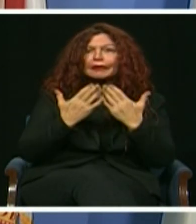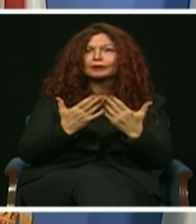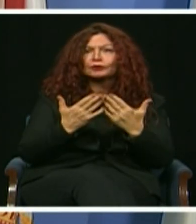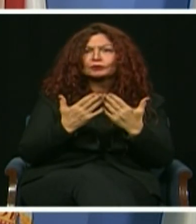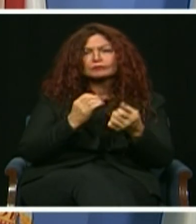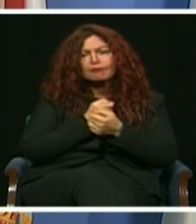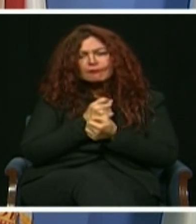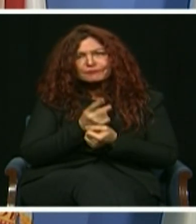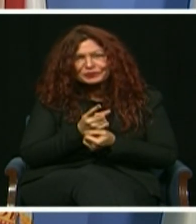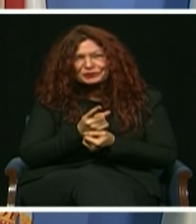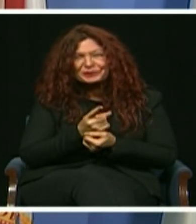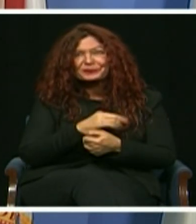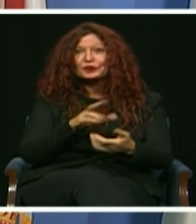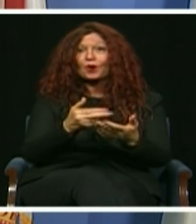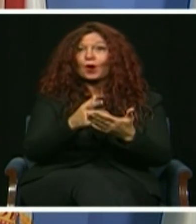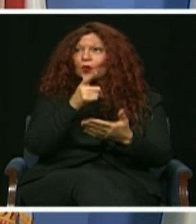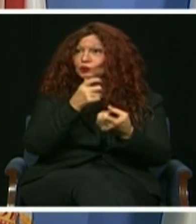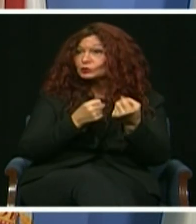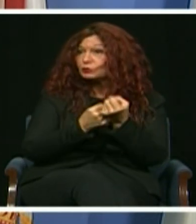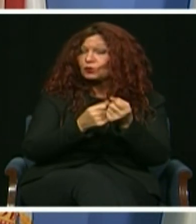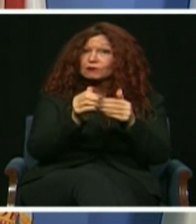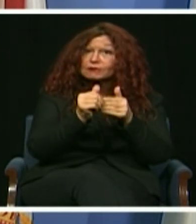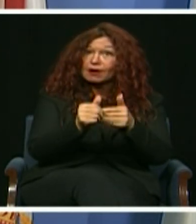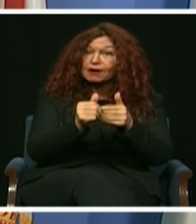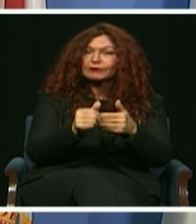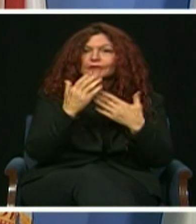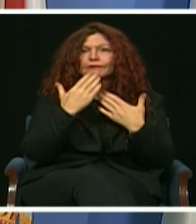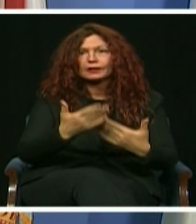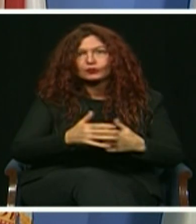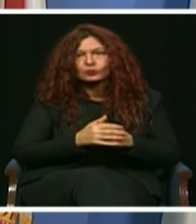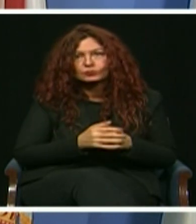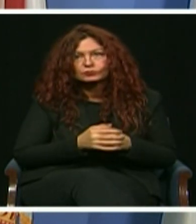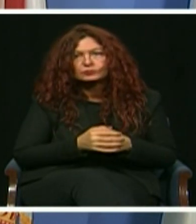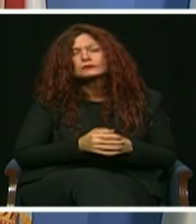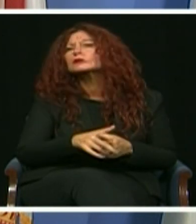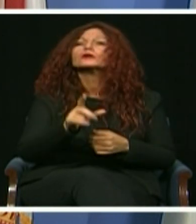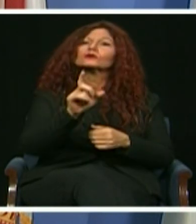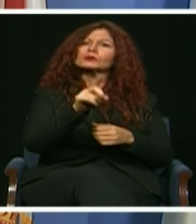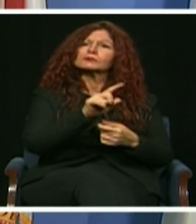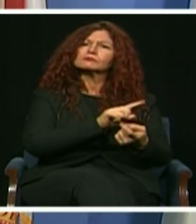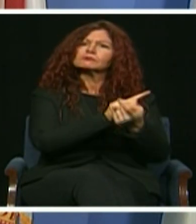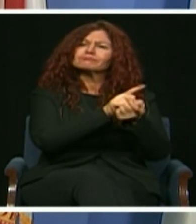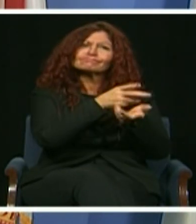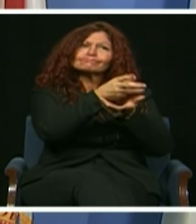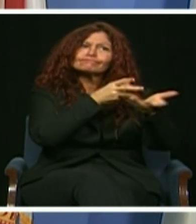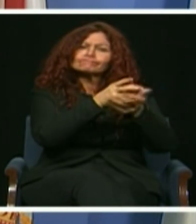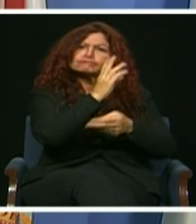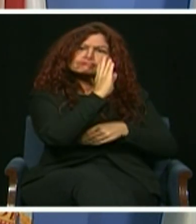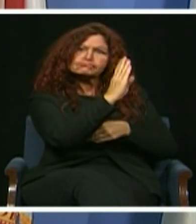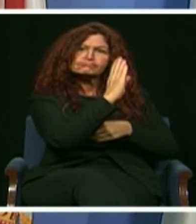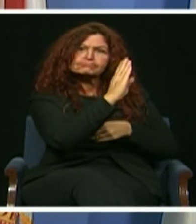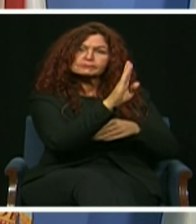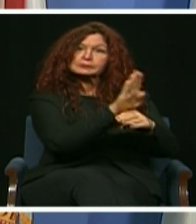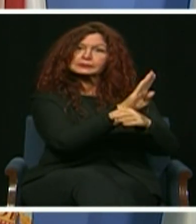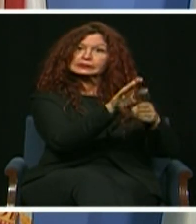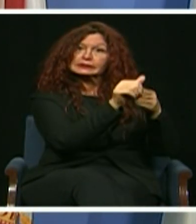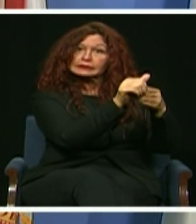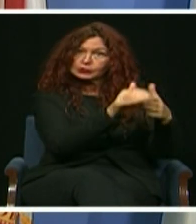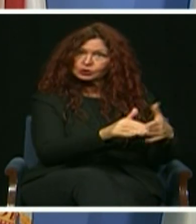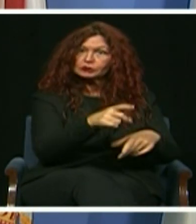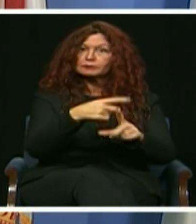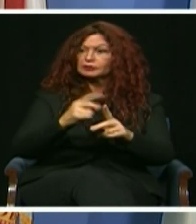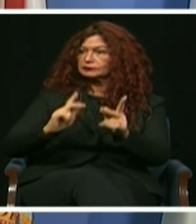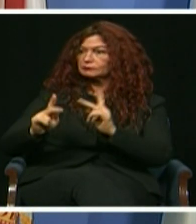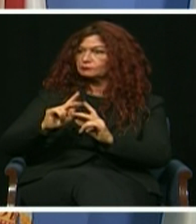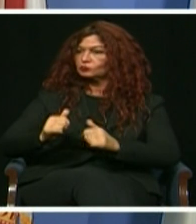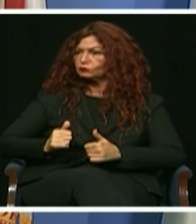continue to guide me. We need to dialogue directly with business leaders and the residents who make up our workforce. I was proud